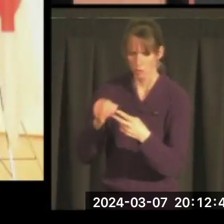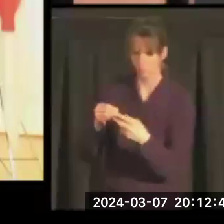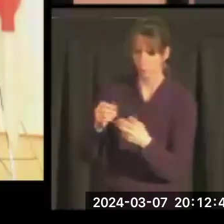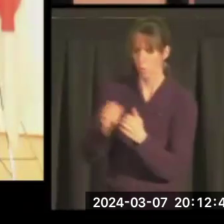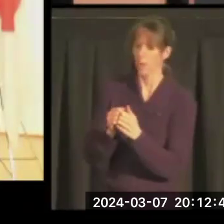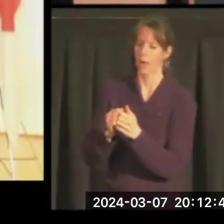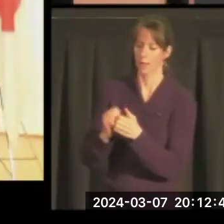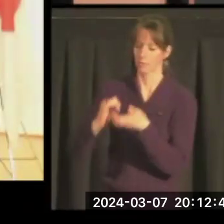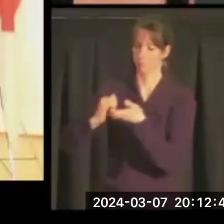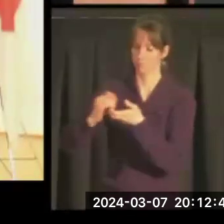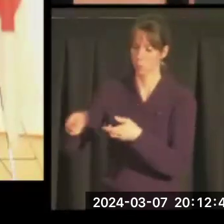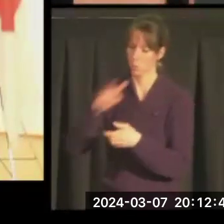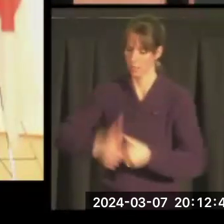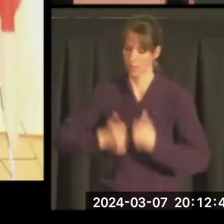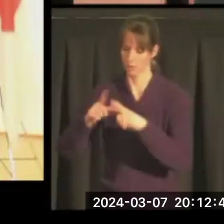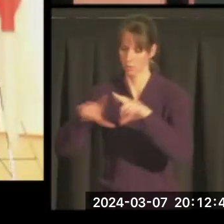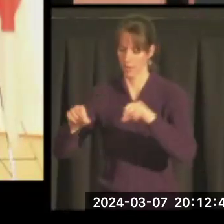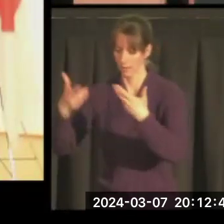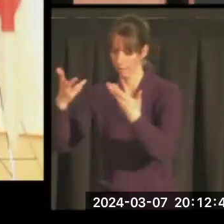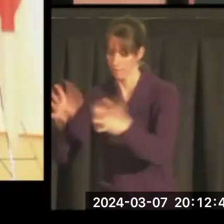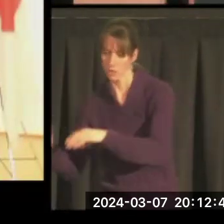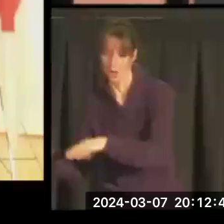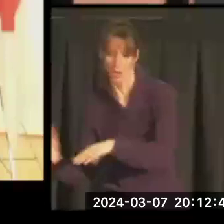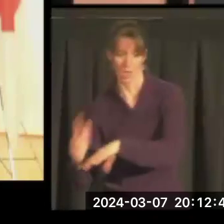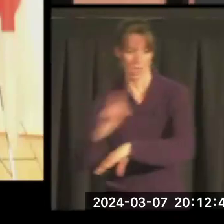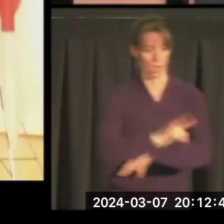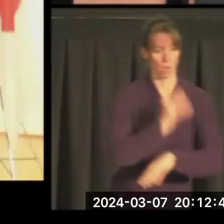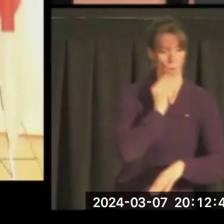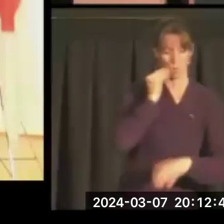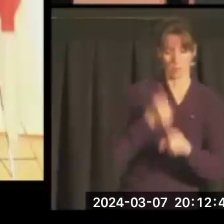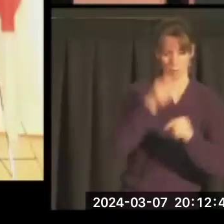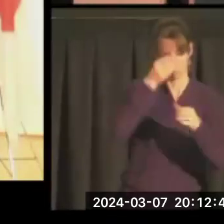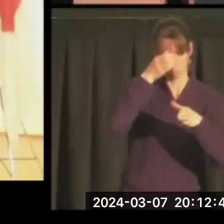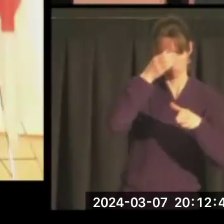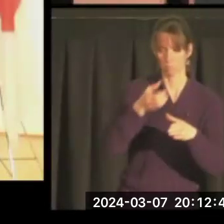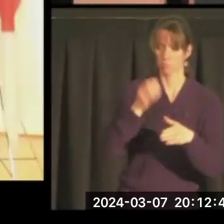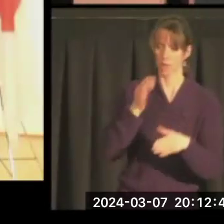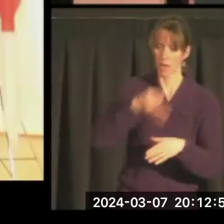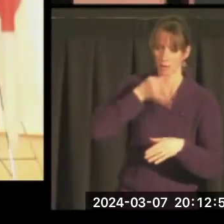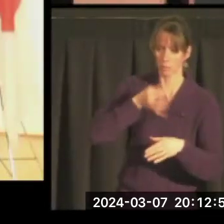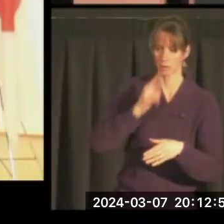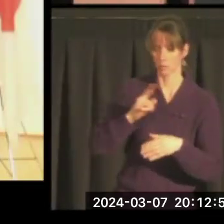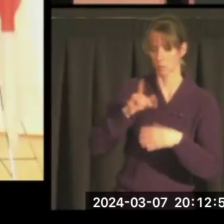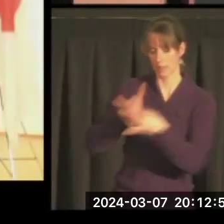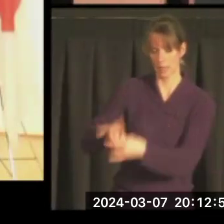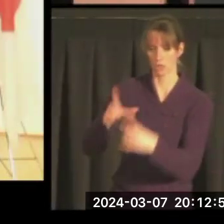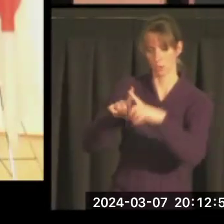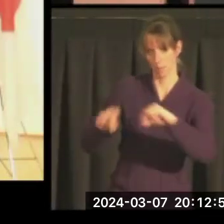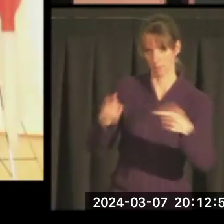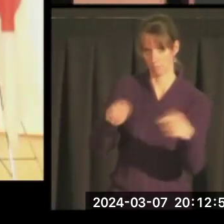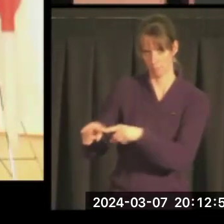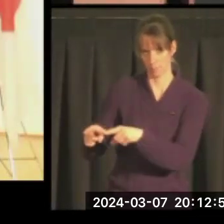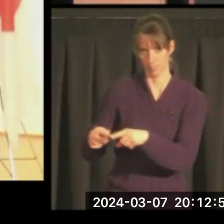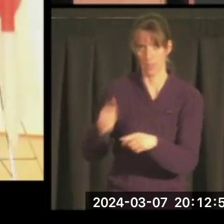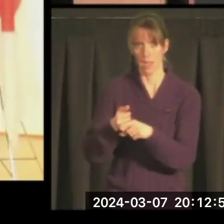counterparts in Japan, and then coming back home as knowledgeable experts on Japan. There have been